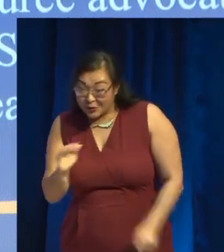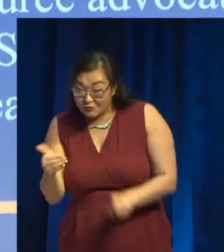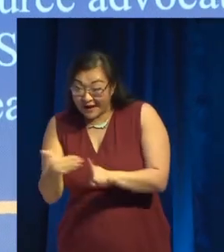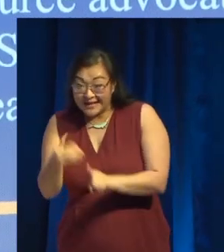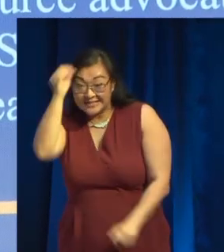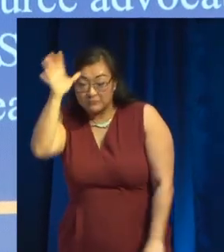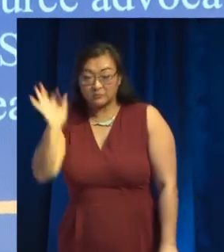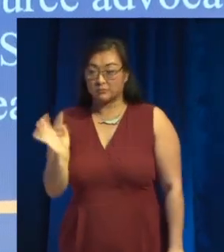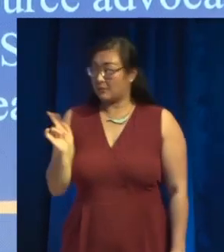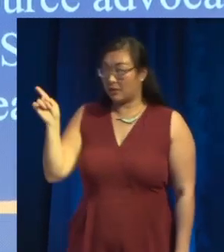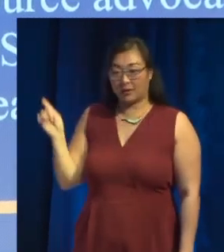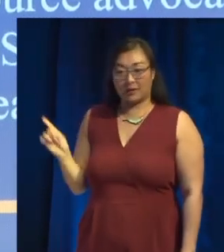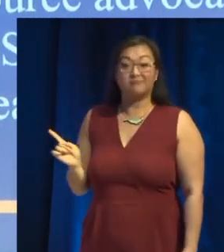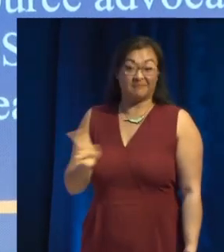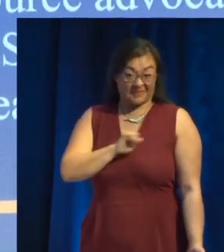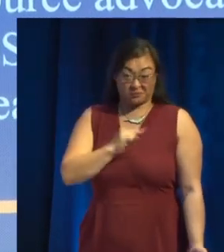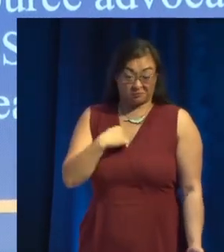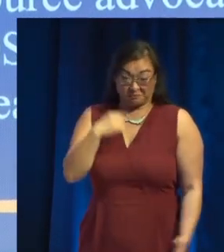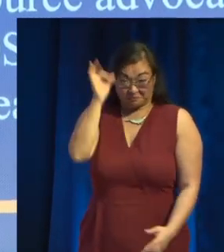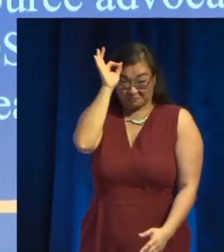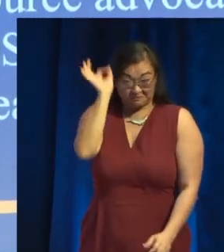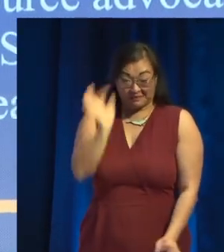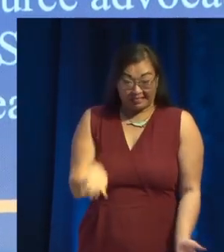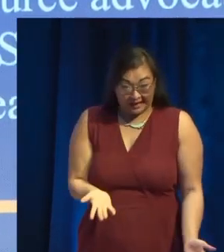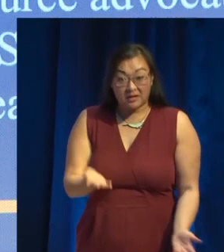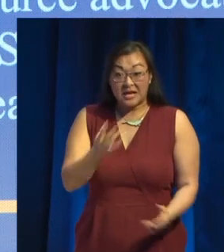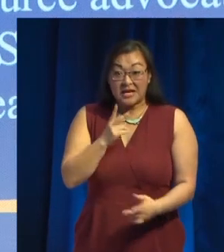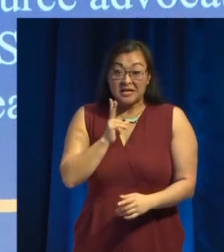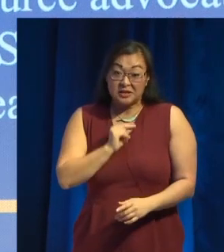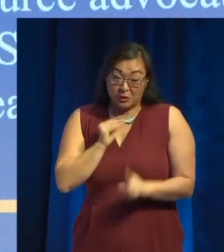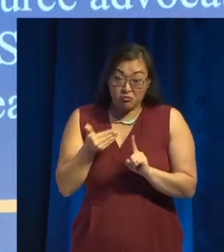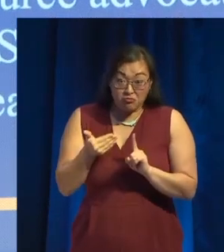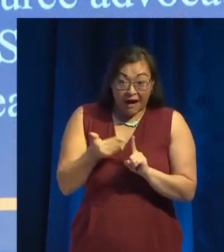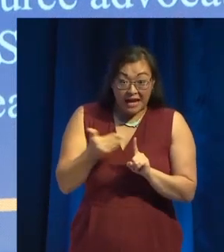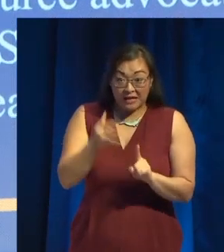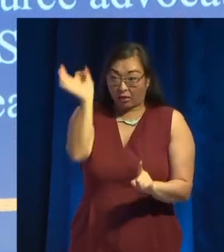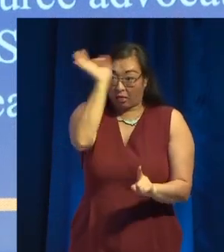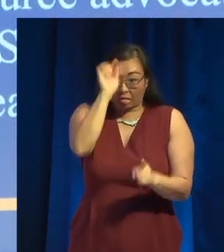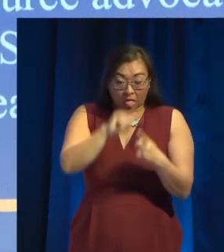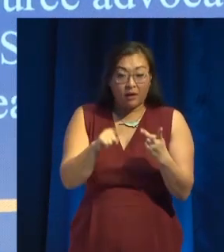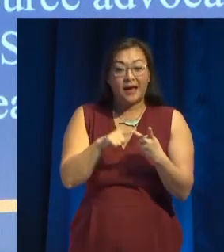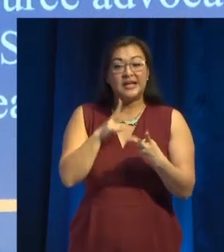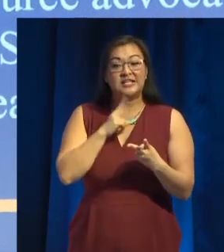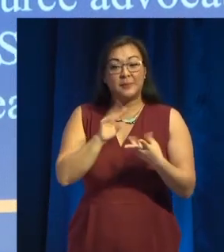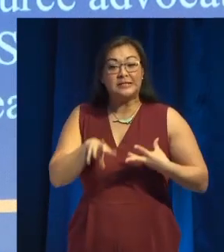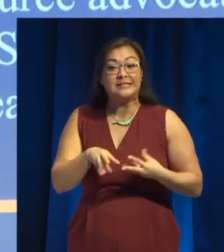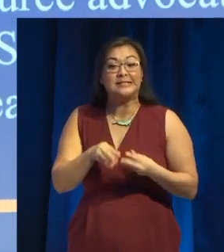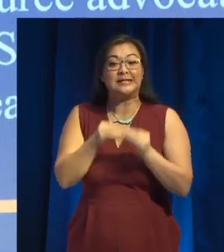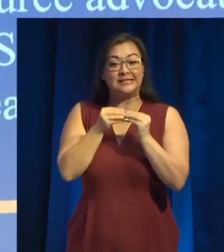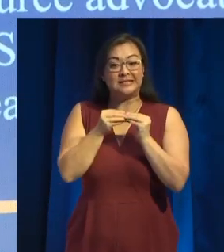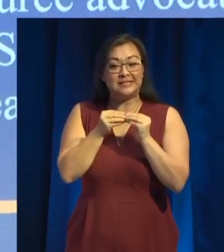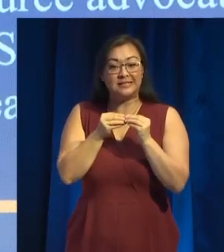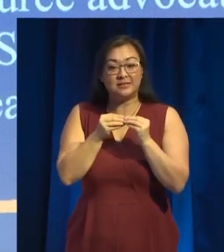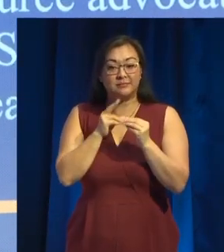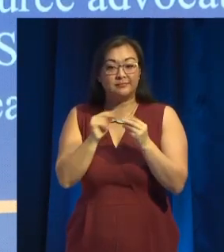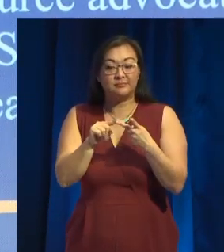I know absolutely nothing about how speech recognition works. I know nothing about speech synthesis. So, to present my talk on speech